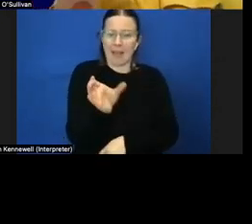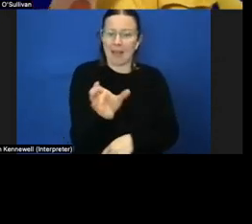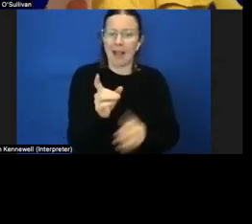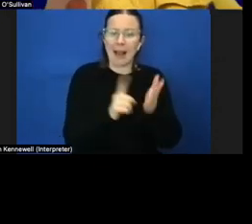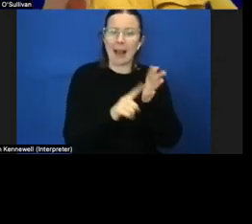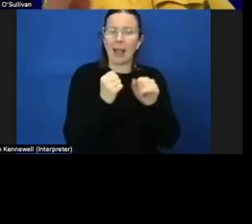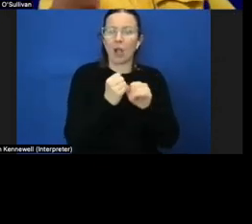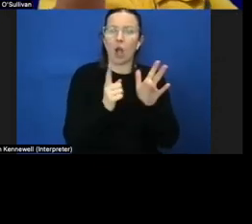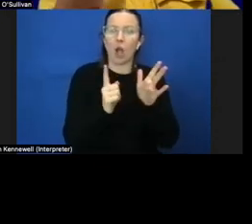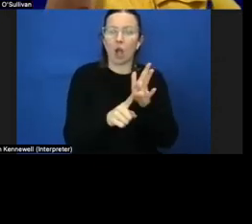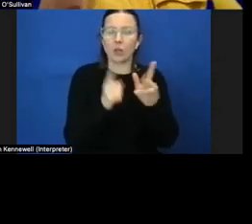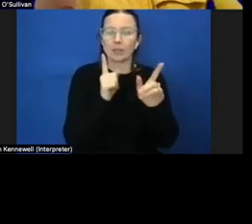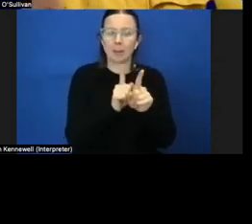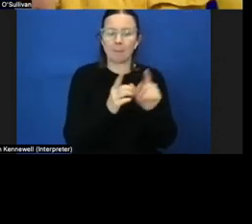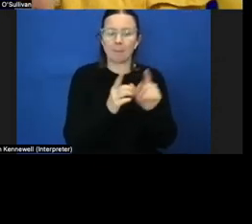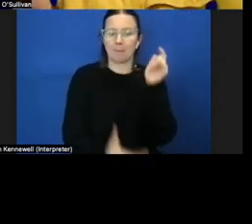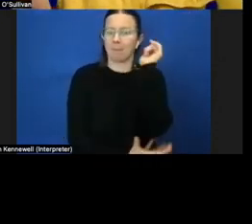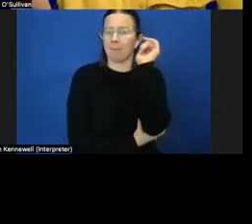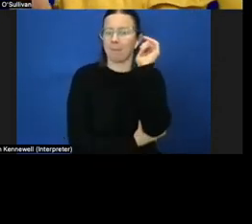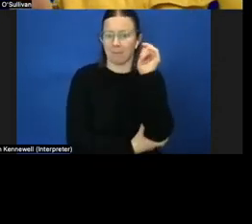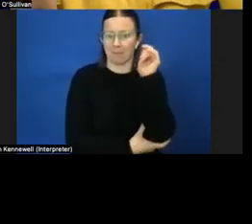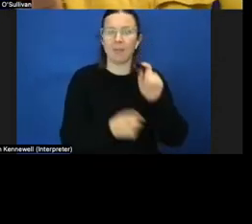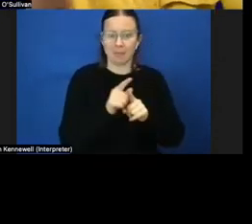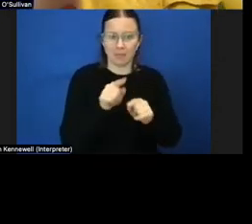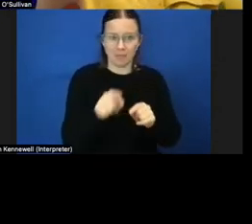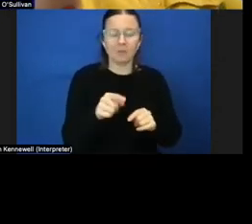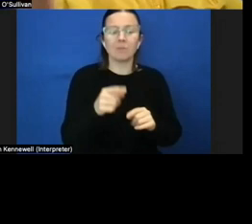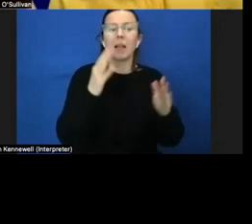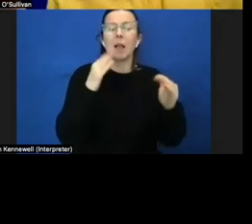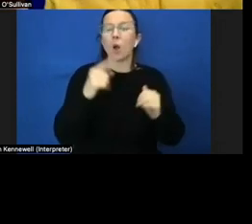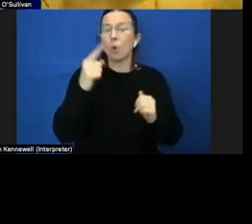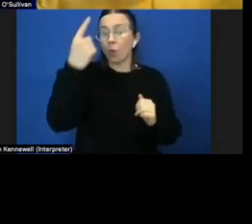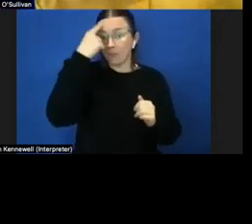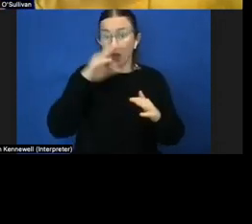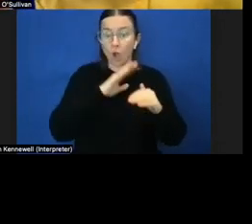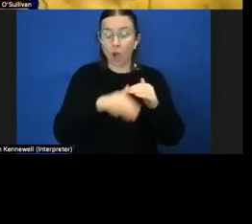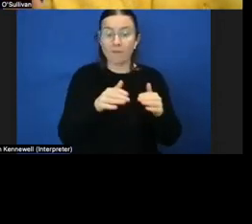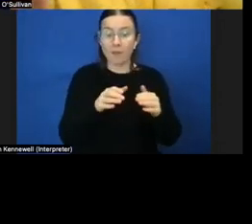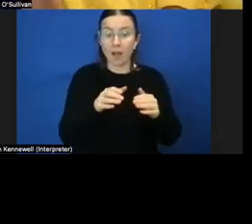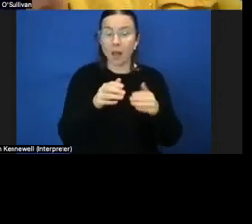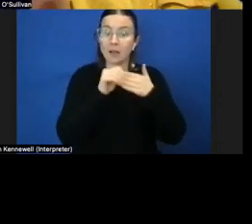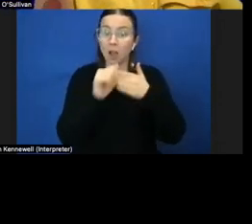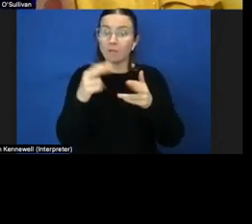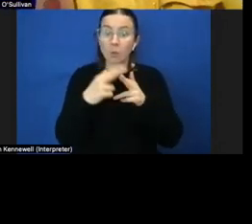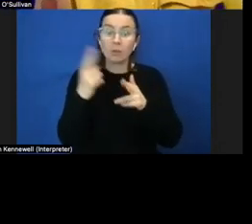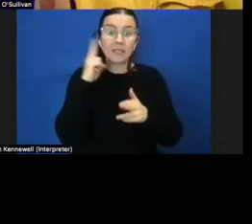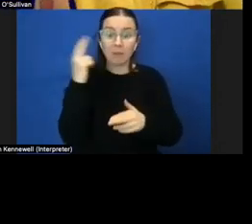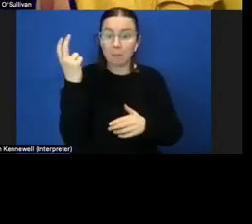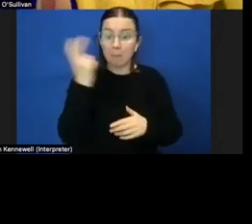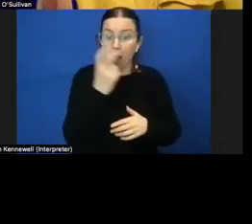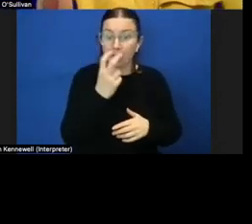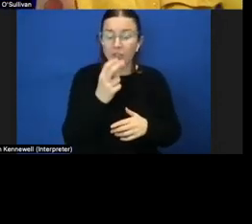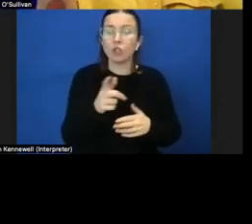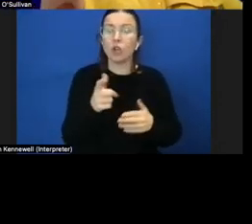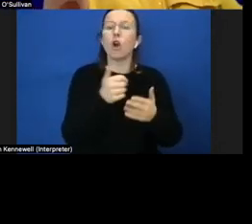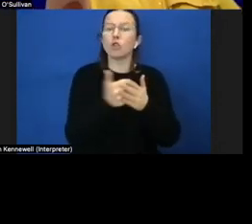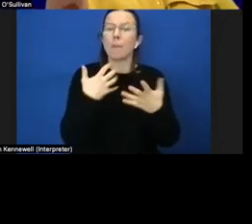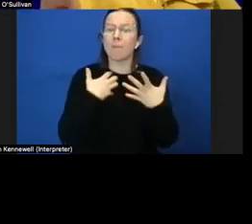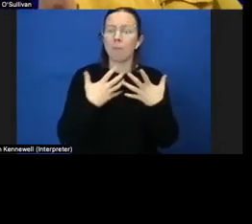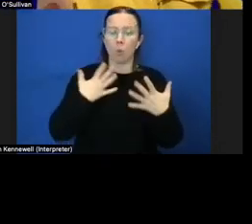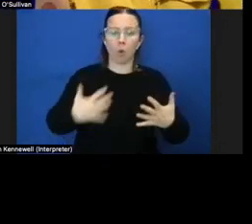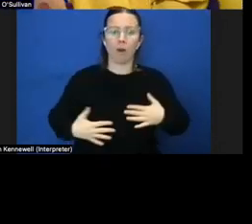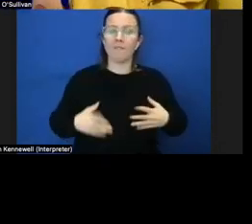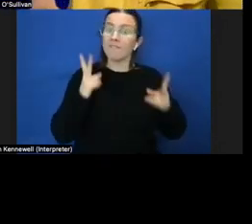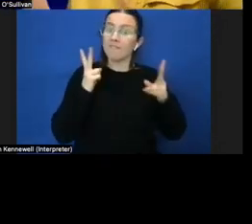when we think about um guiding for deafblind people there's often a lot more physical contact involved